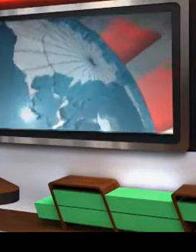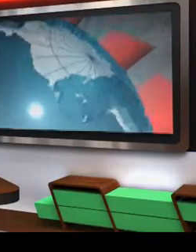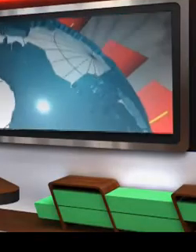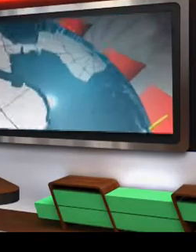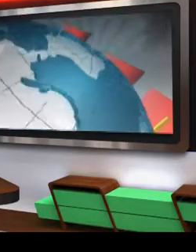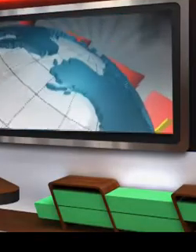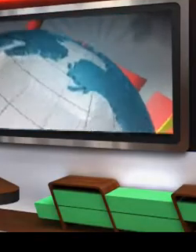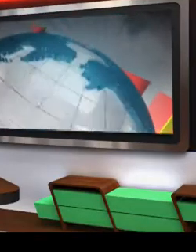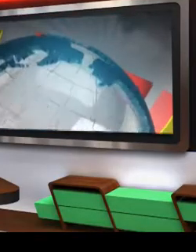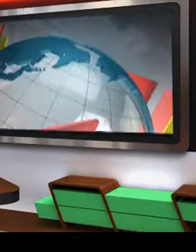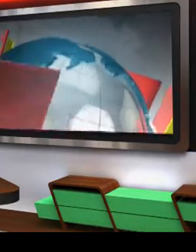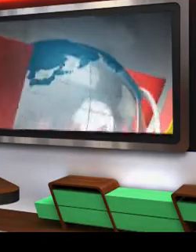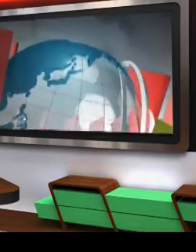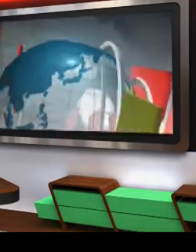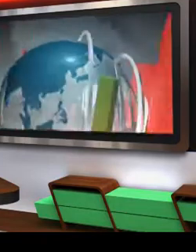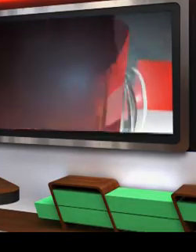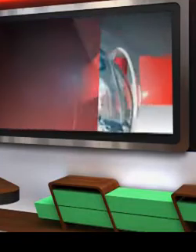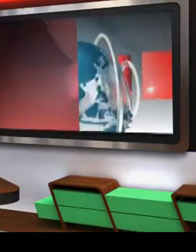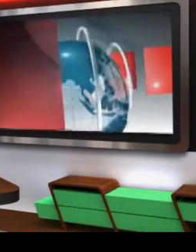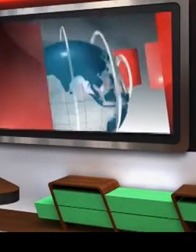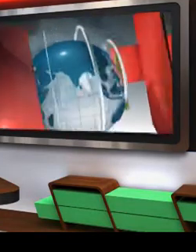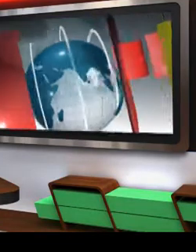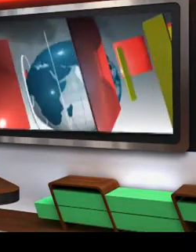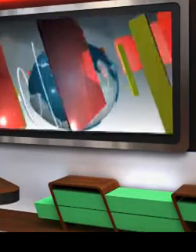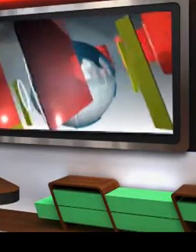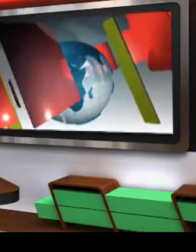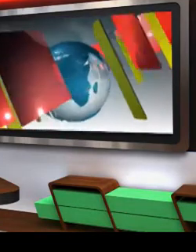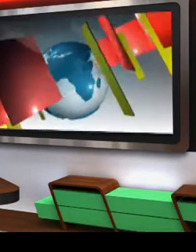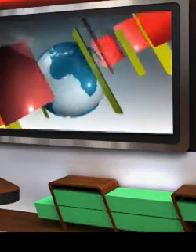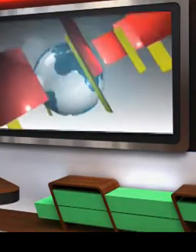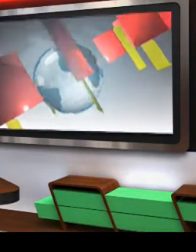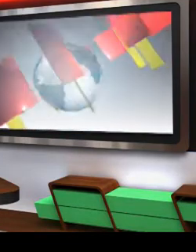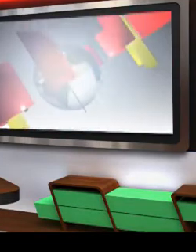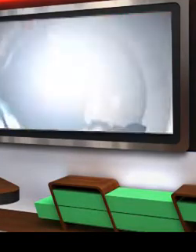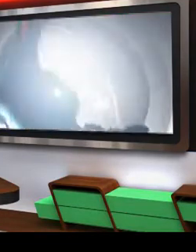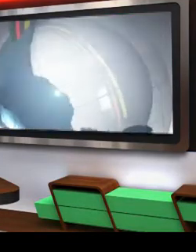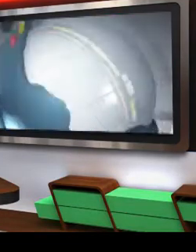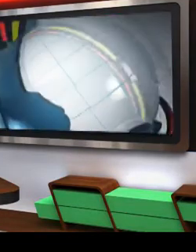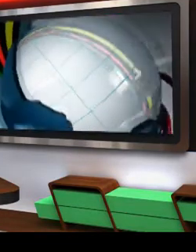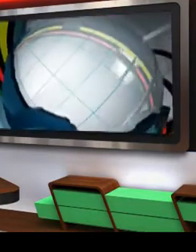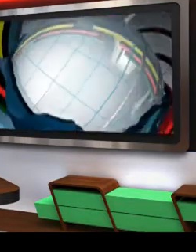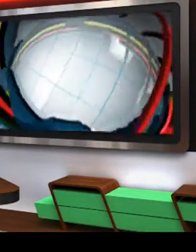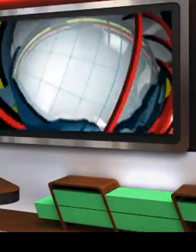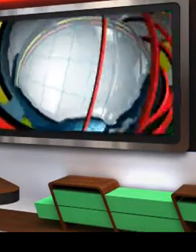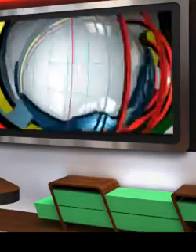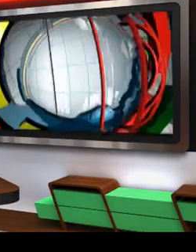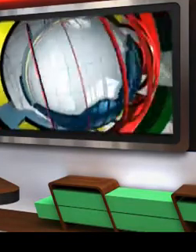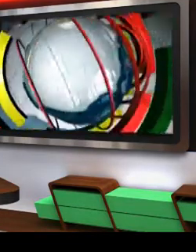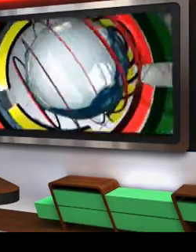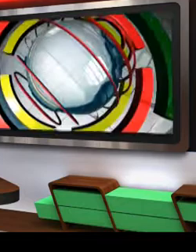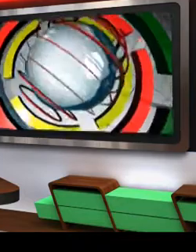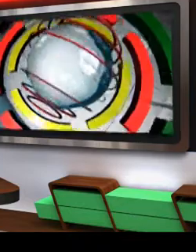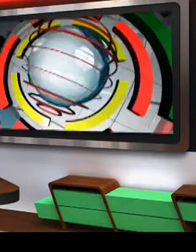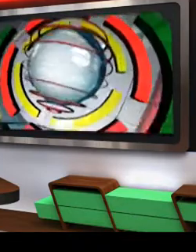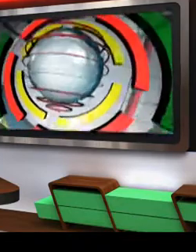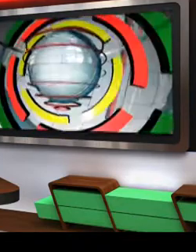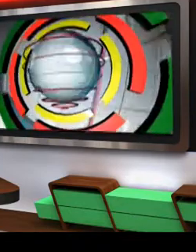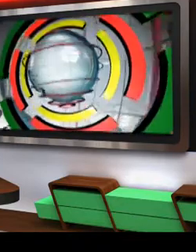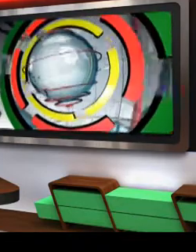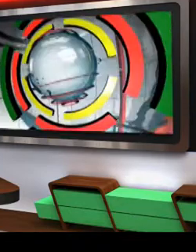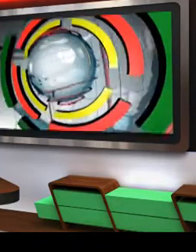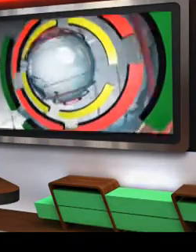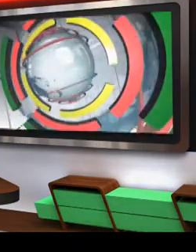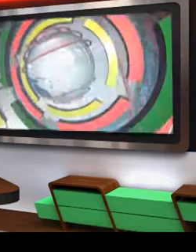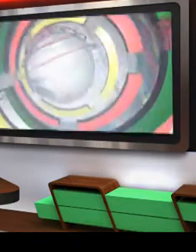Good morning. It is Friday, May 5, 2017, and we're pleased to bring you today's edition of the local news.